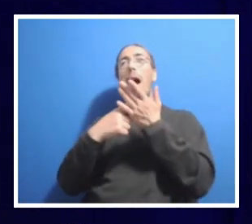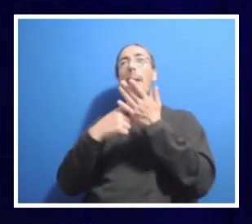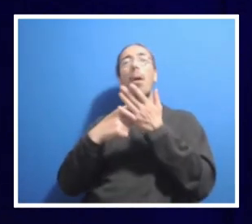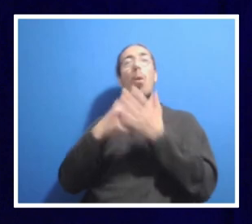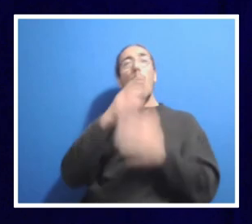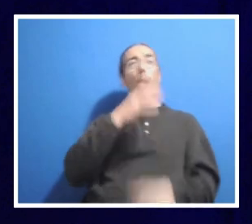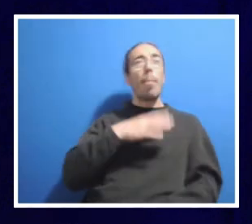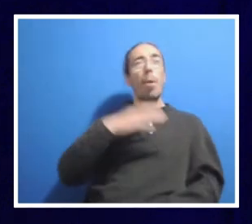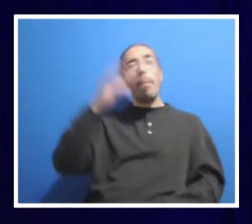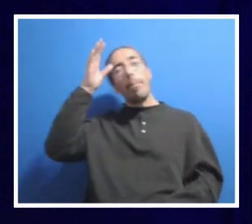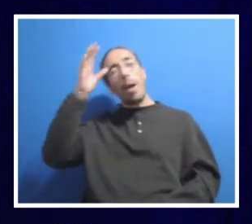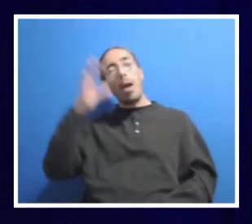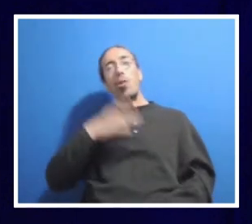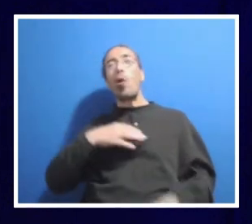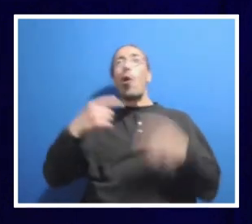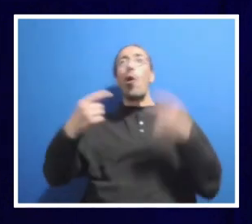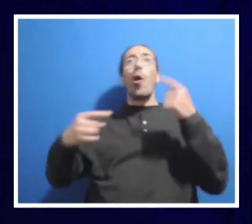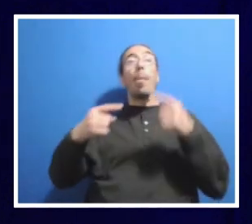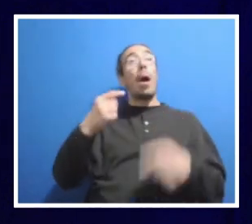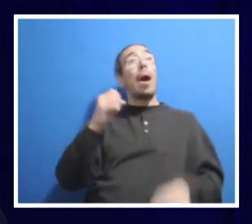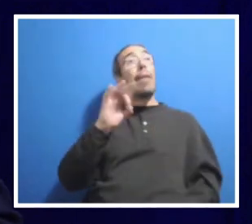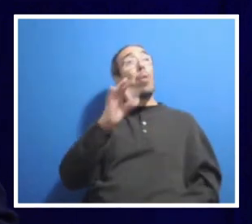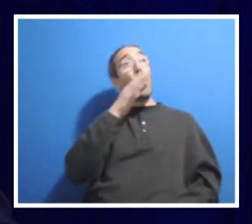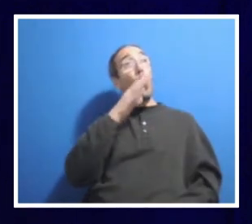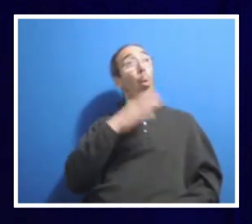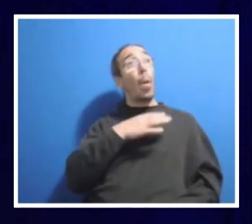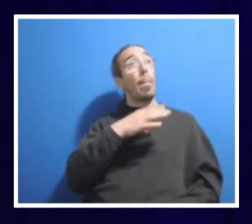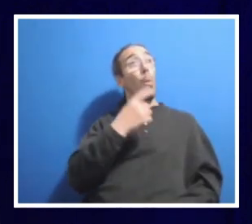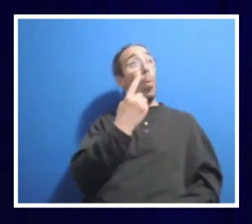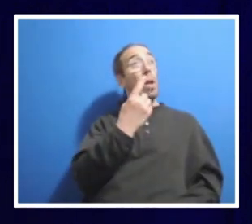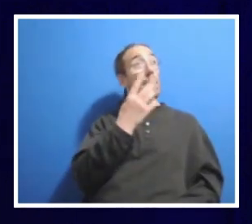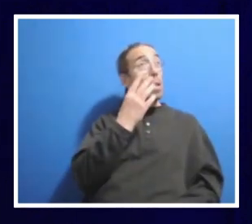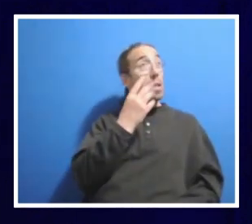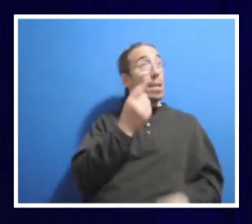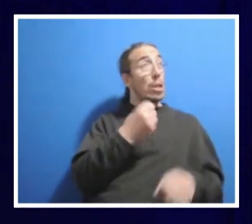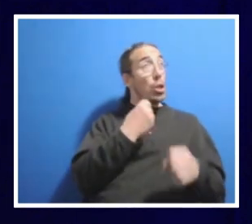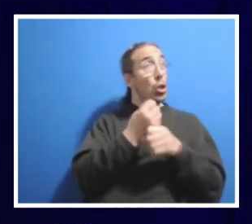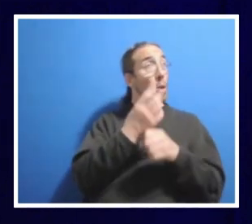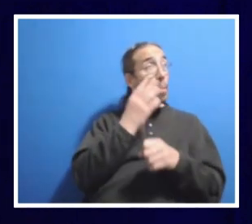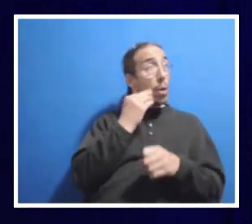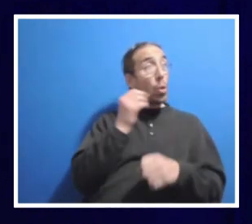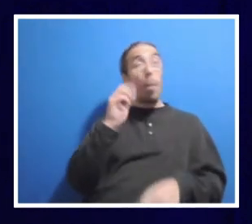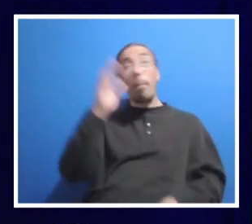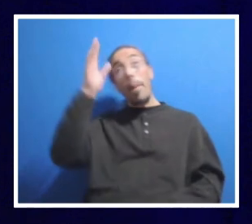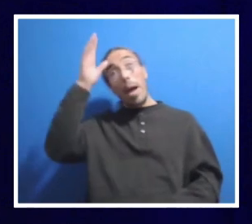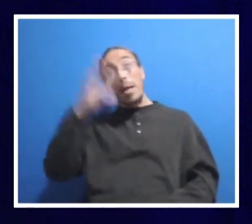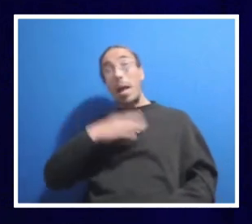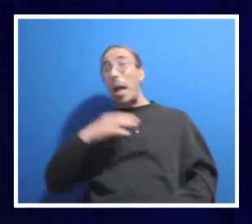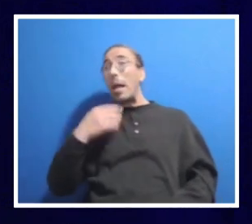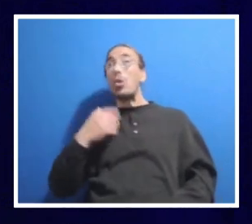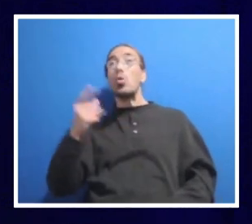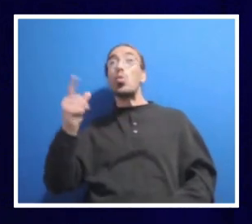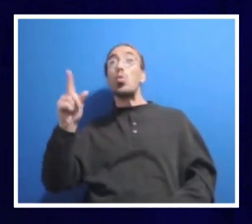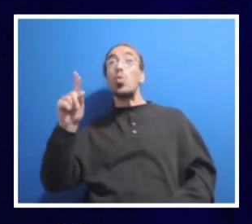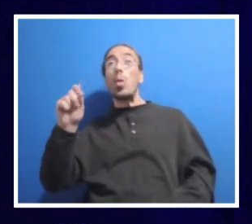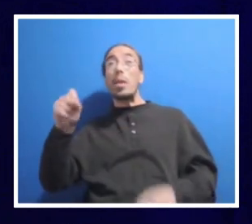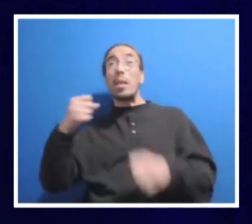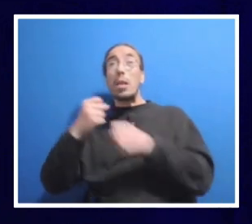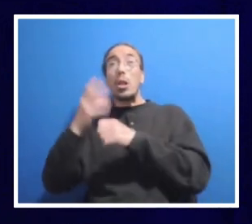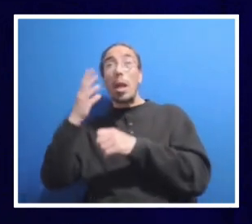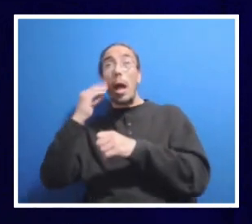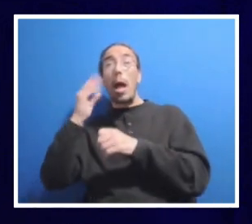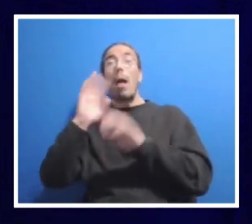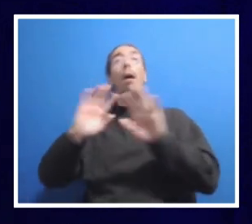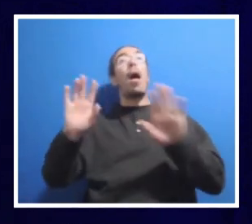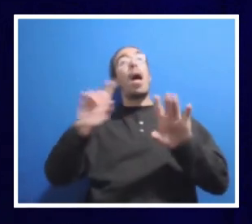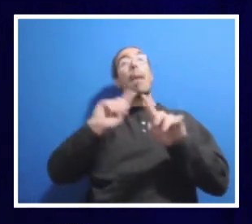what if the woman only has one year experience? The man has 20. Or it's not about that. It is people holding the role. So